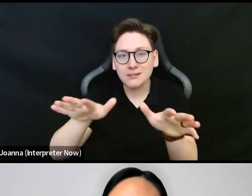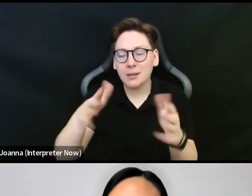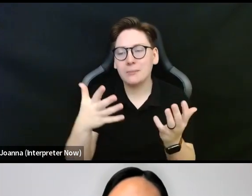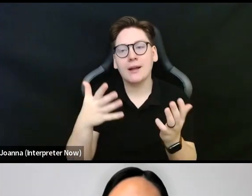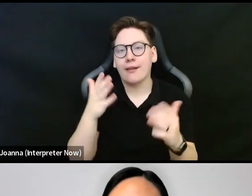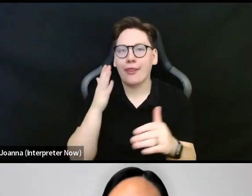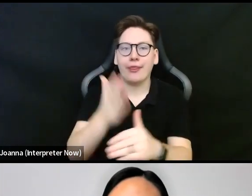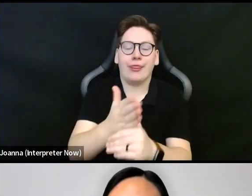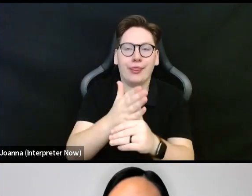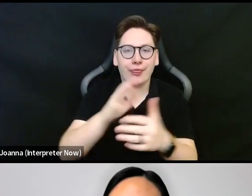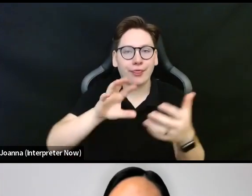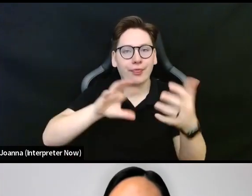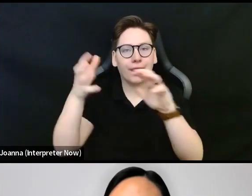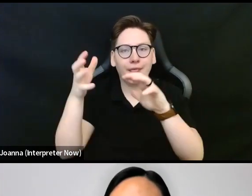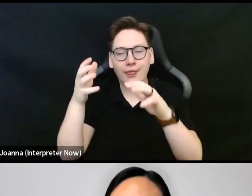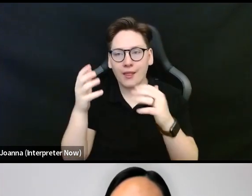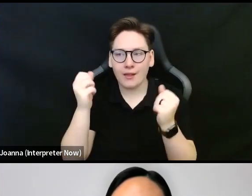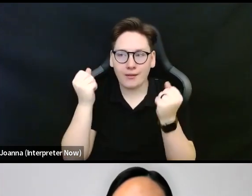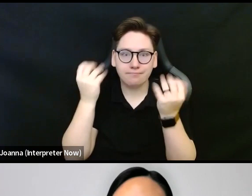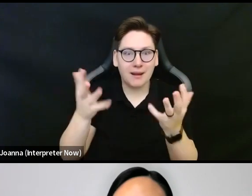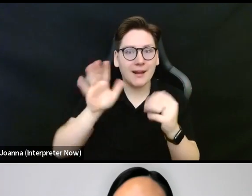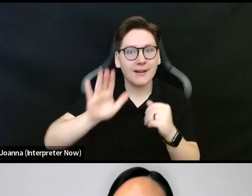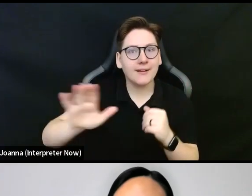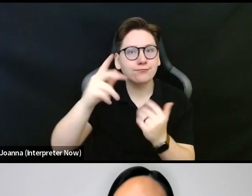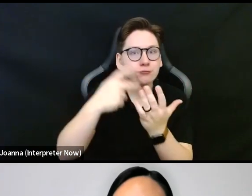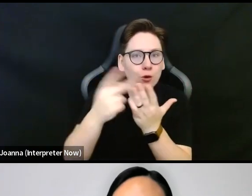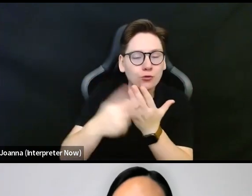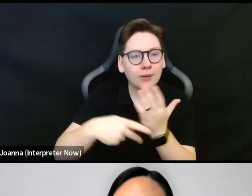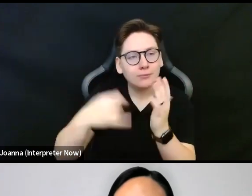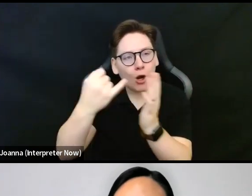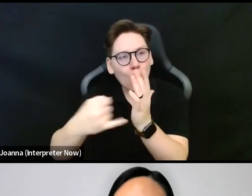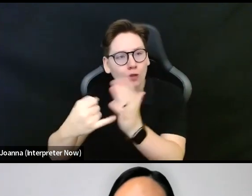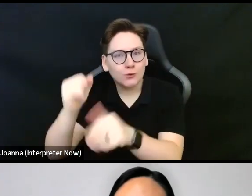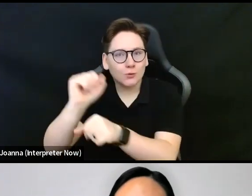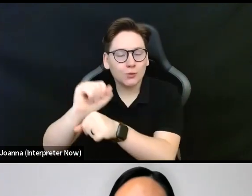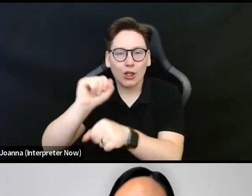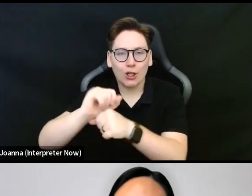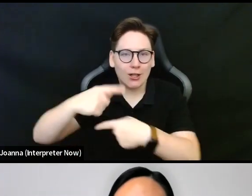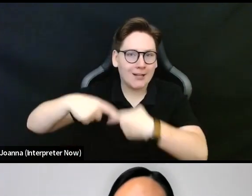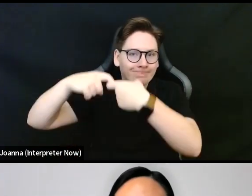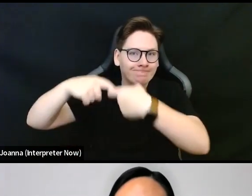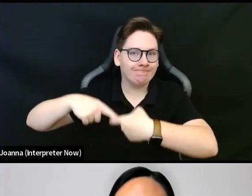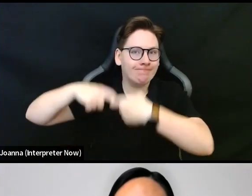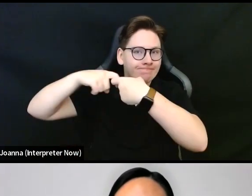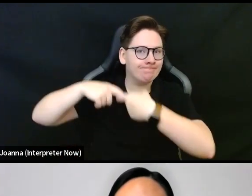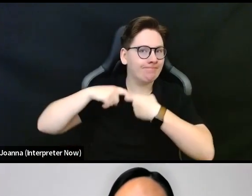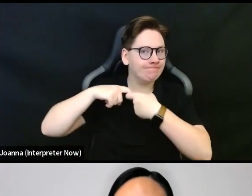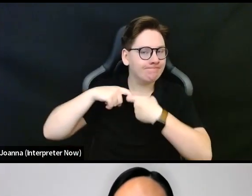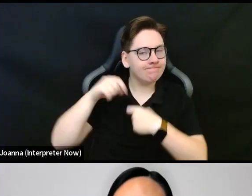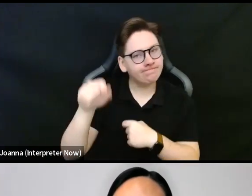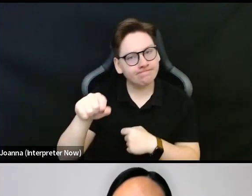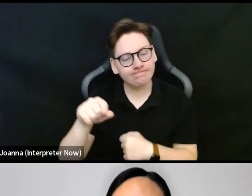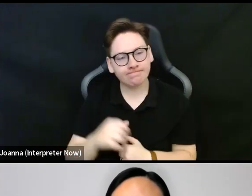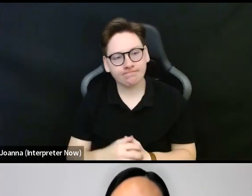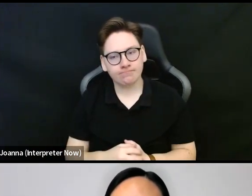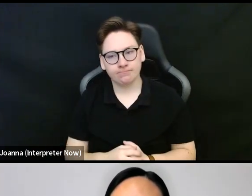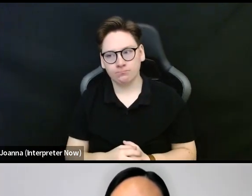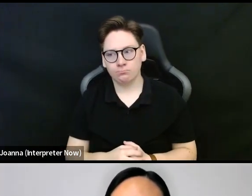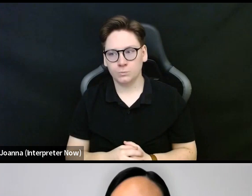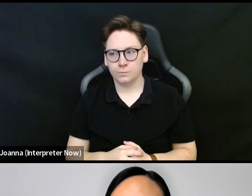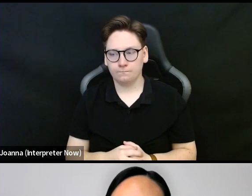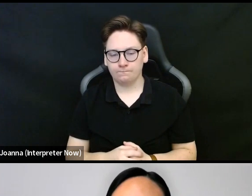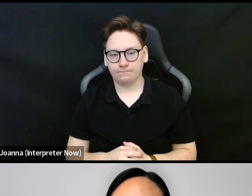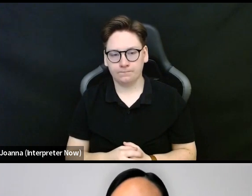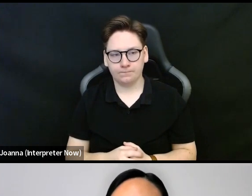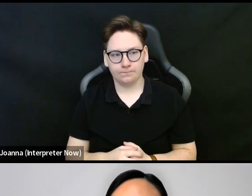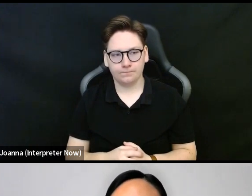arts work that your organizations were doing. However, I think in terms of the arts